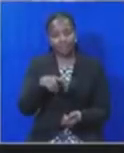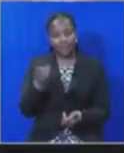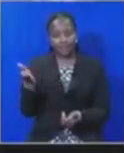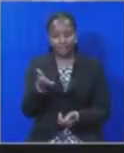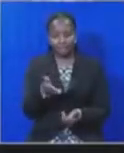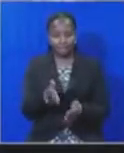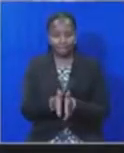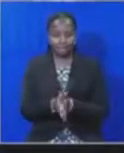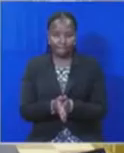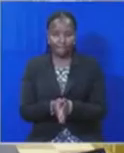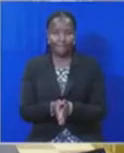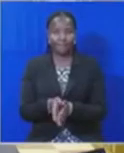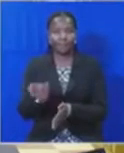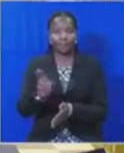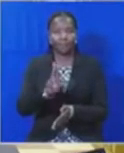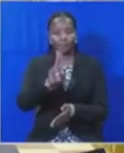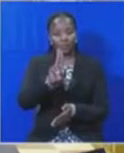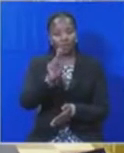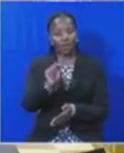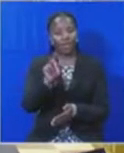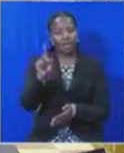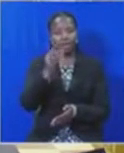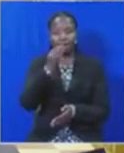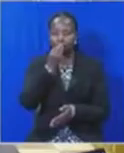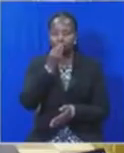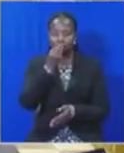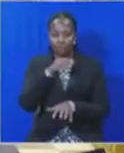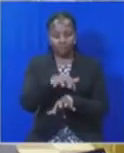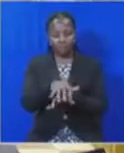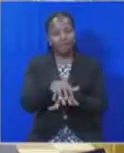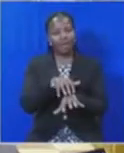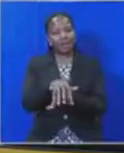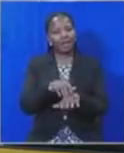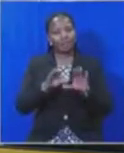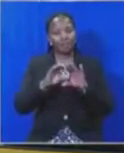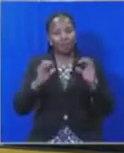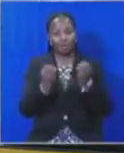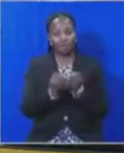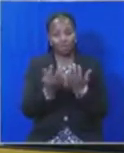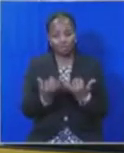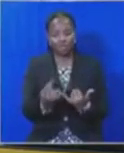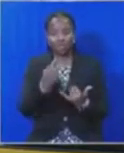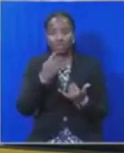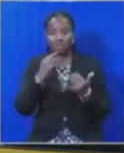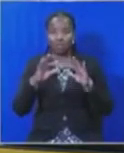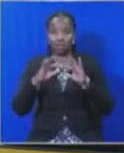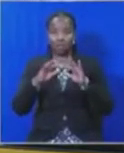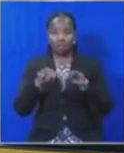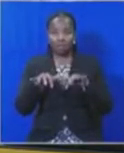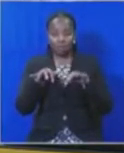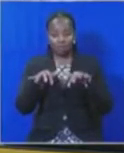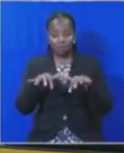According to the United Nations Food and Agriculture Organization, the world's population will increase by one-third between now and